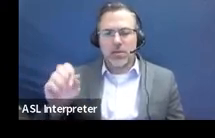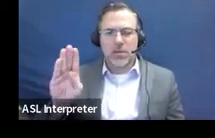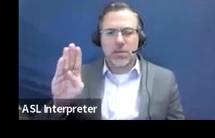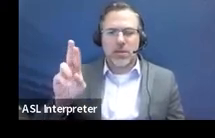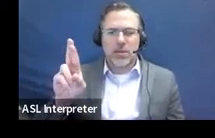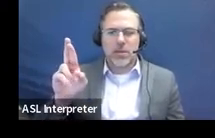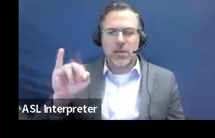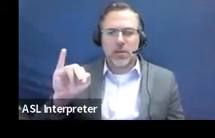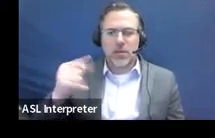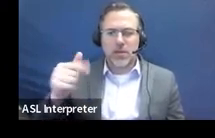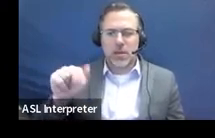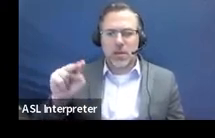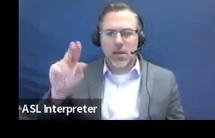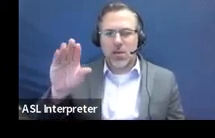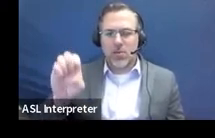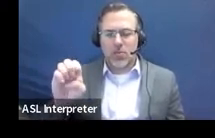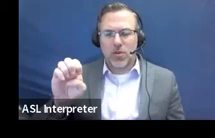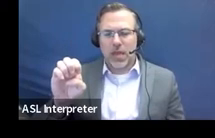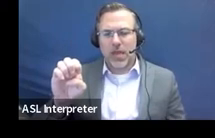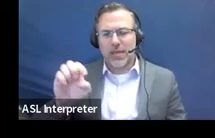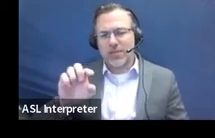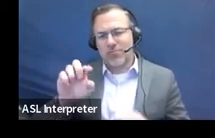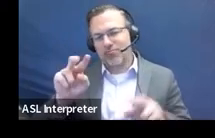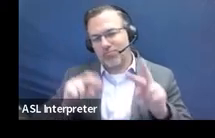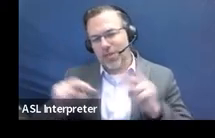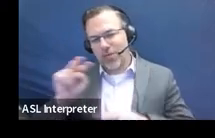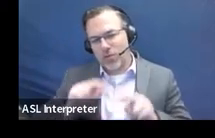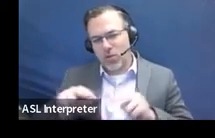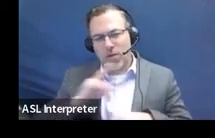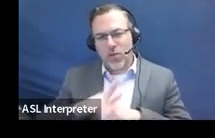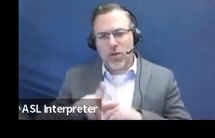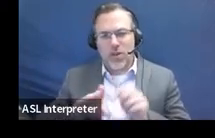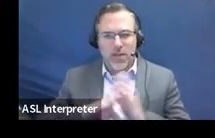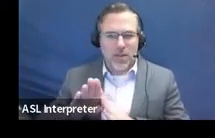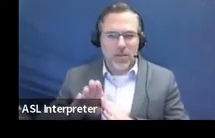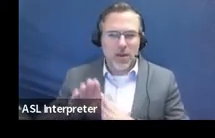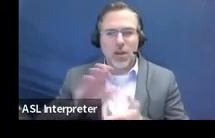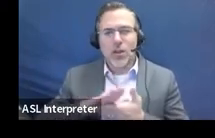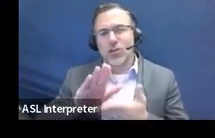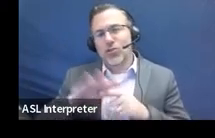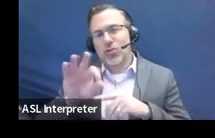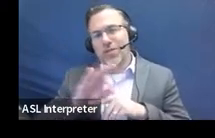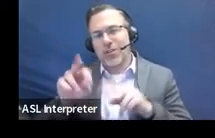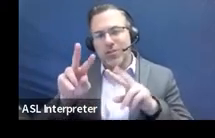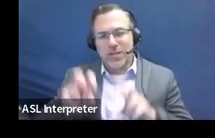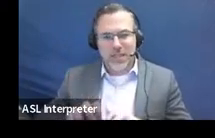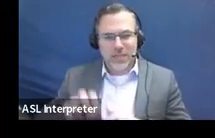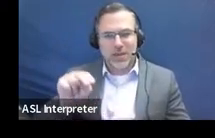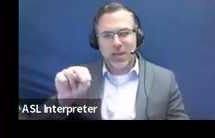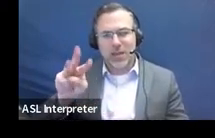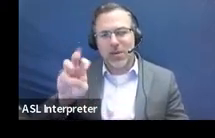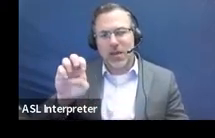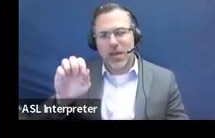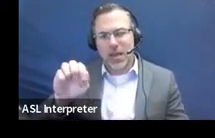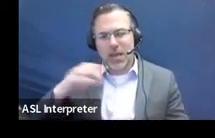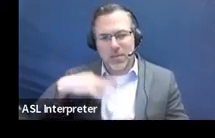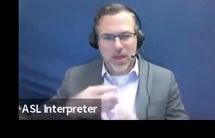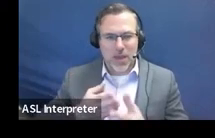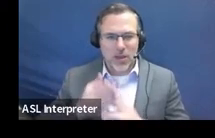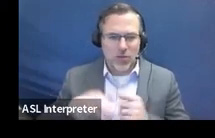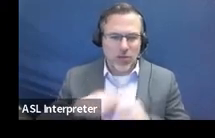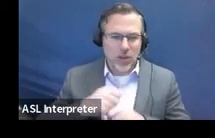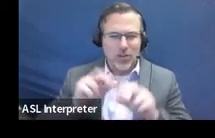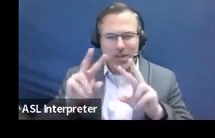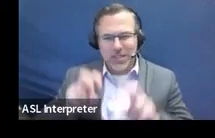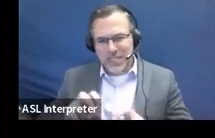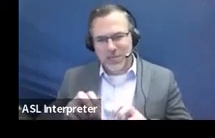school function assessment, NWAs made through your assessment, classroom test scores. So